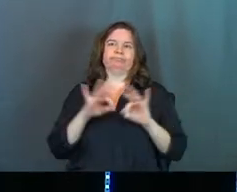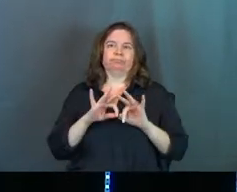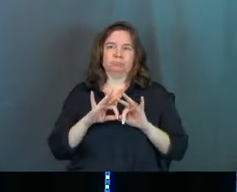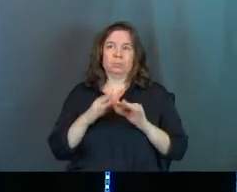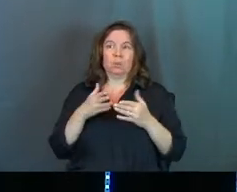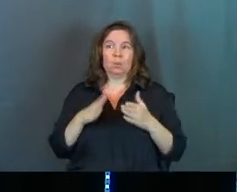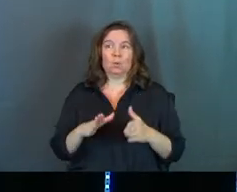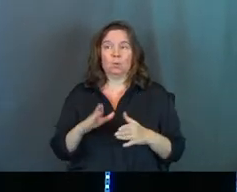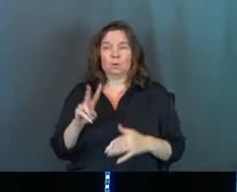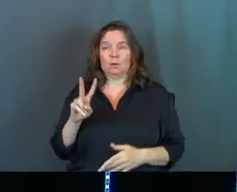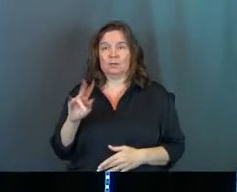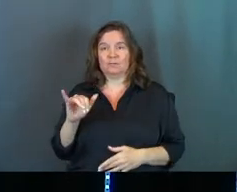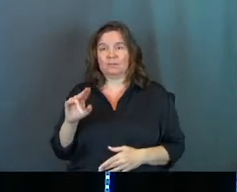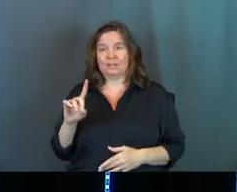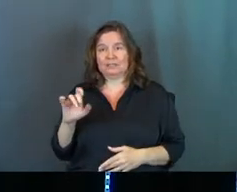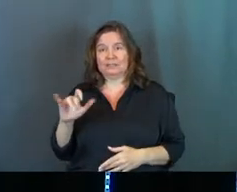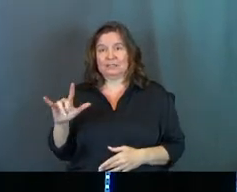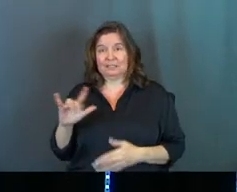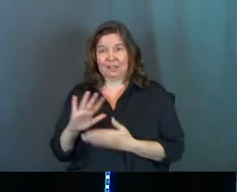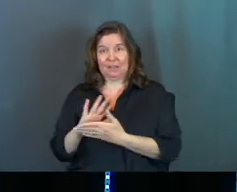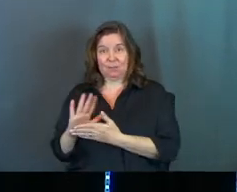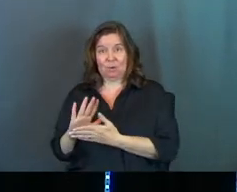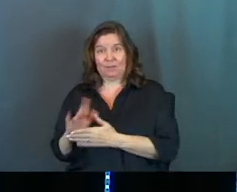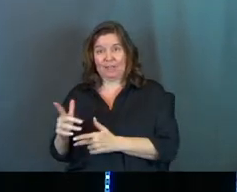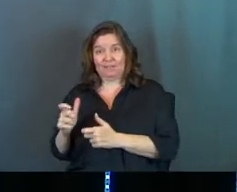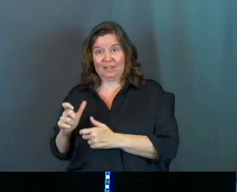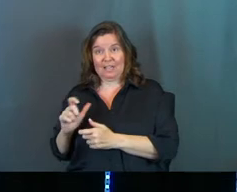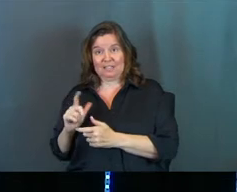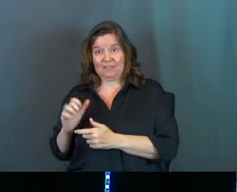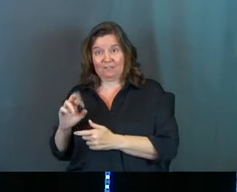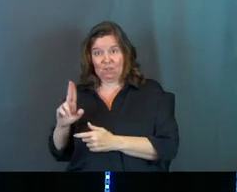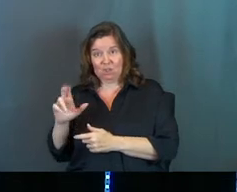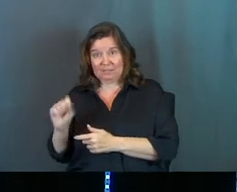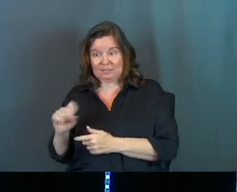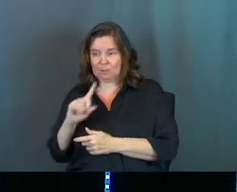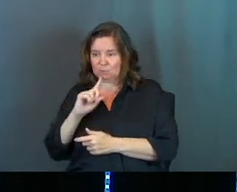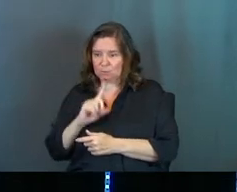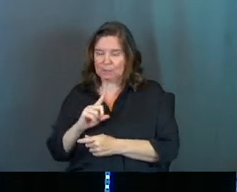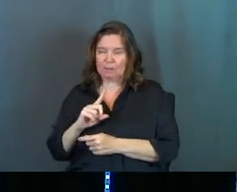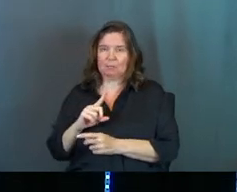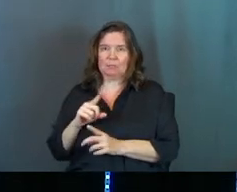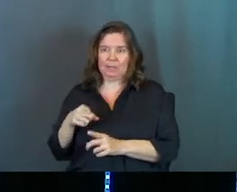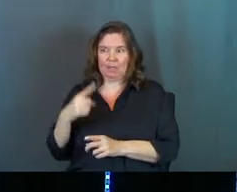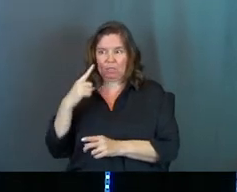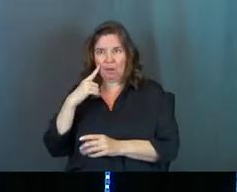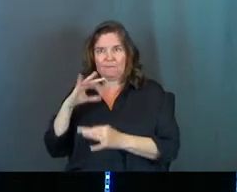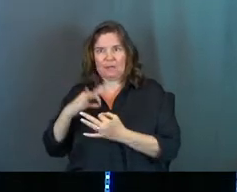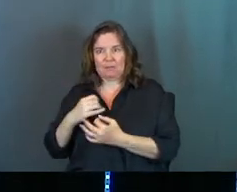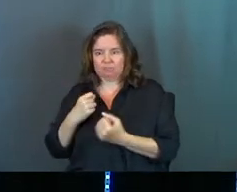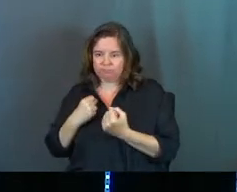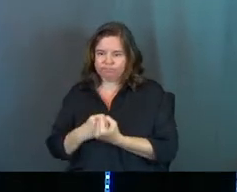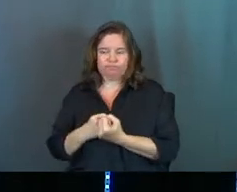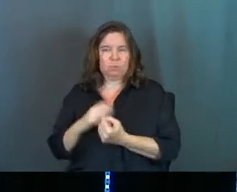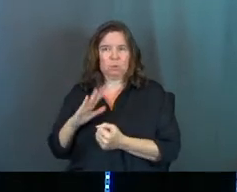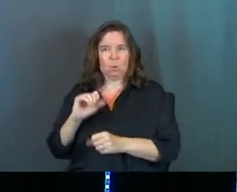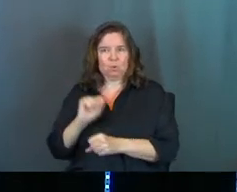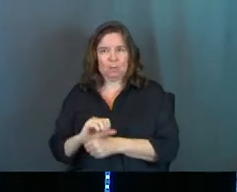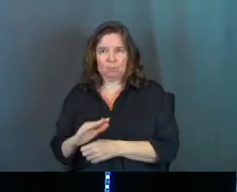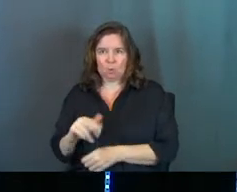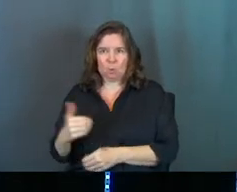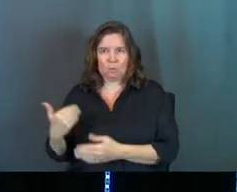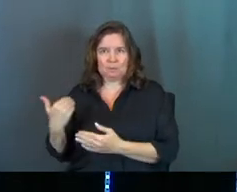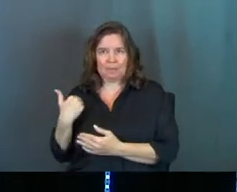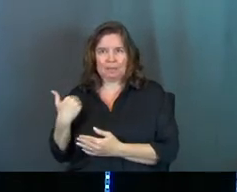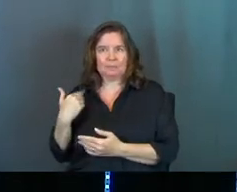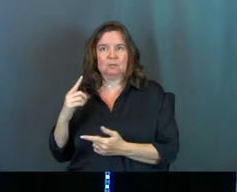way that Vin Diesel lives in Fast and the Furious, that was real then, y'all. Like it was like, it was family, okay? It was your job, your responsibility